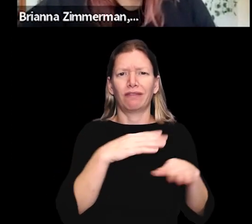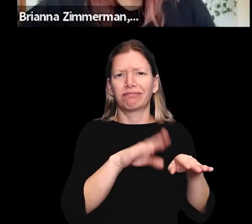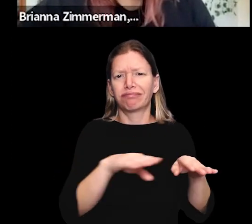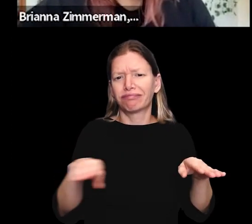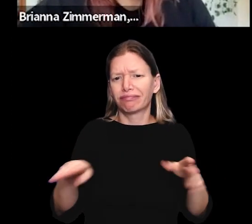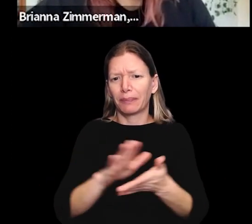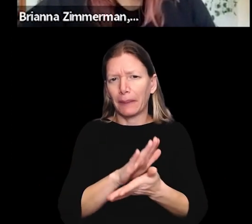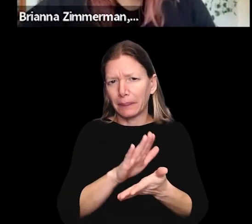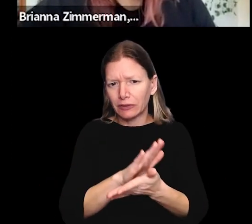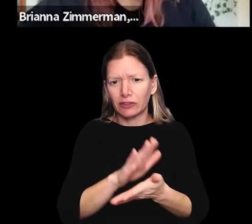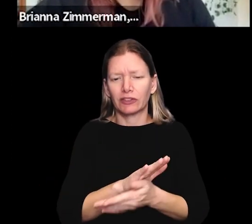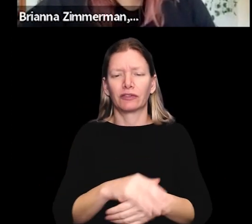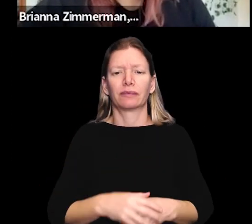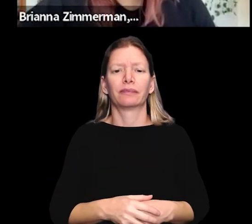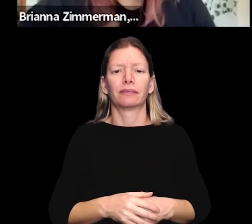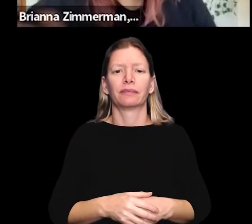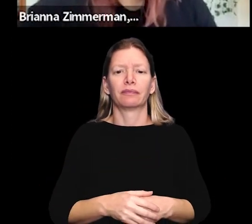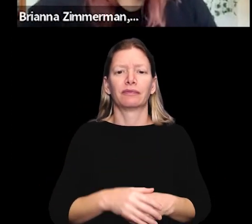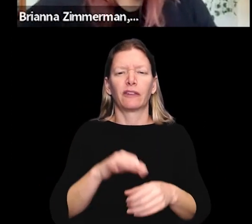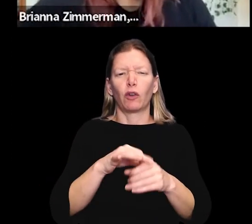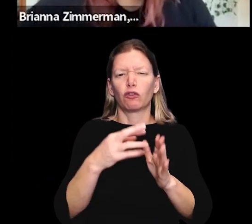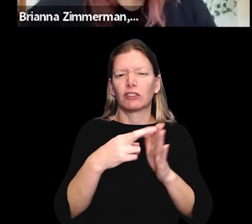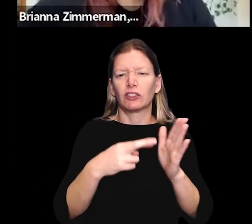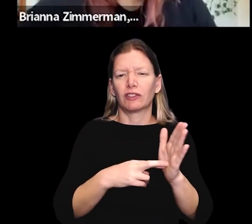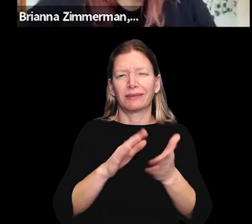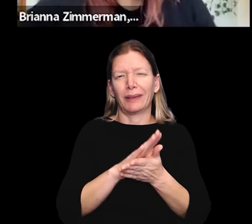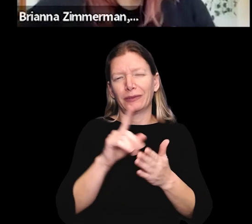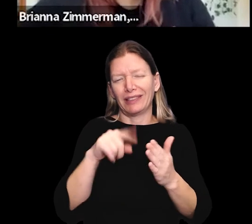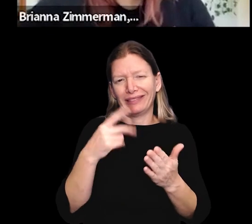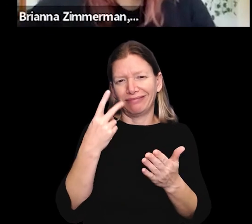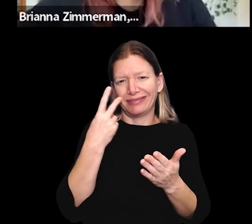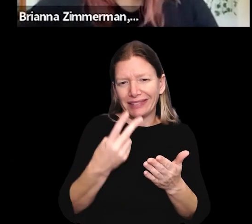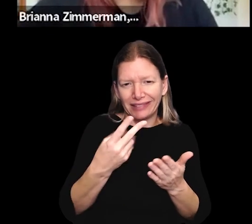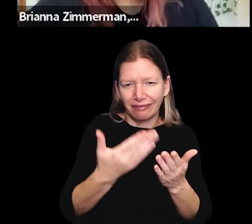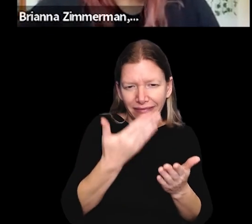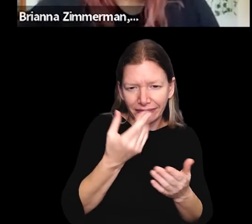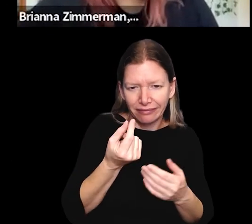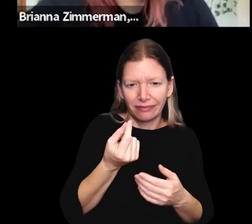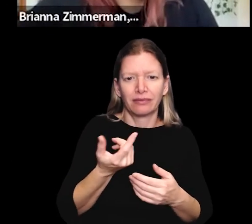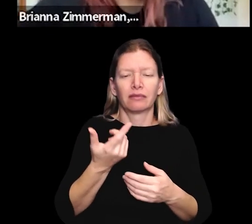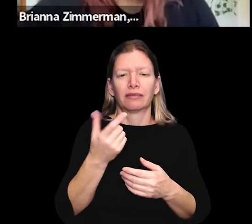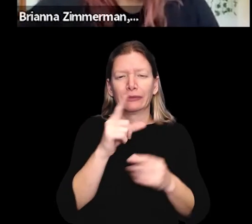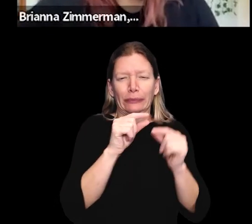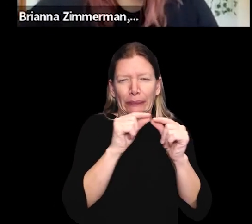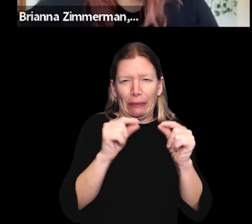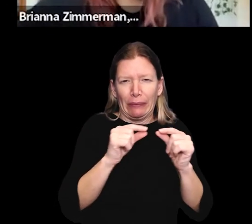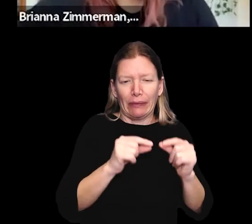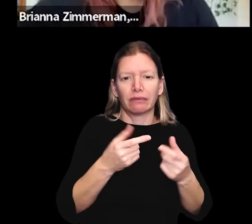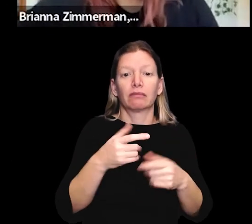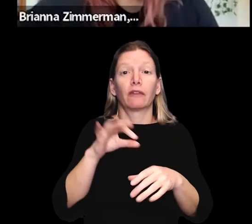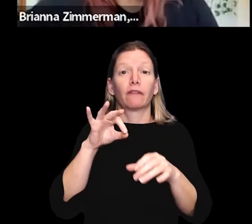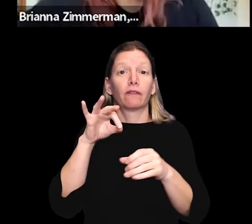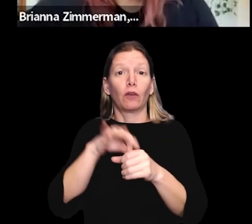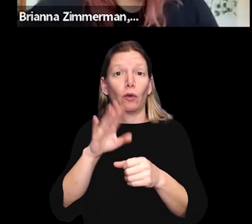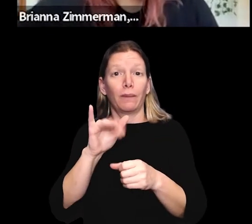and it has a variety of papers on it, which are voter registration papers that you can't really see. It's too